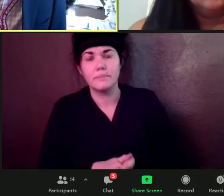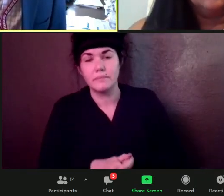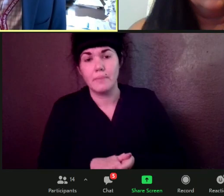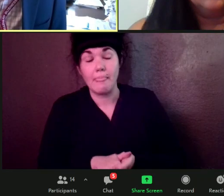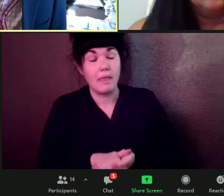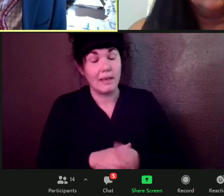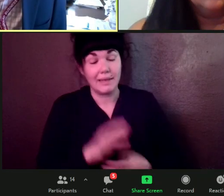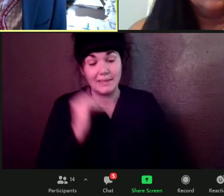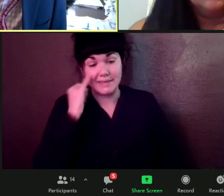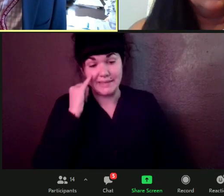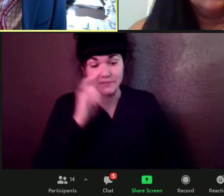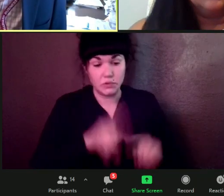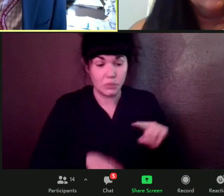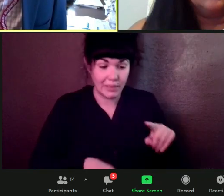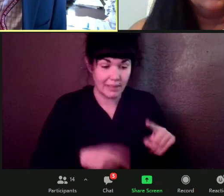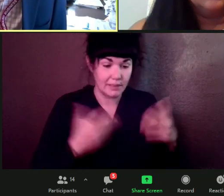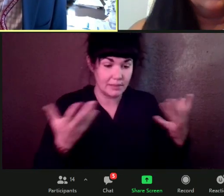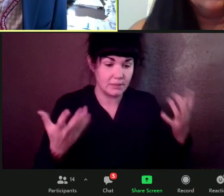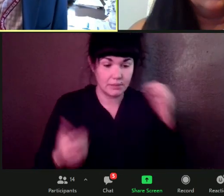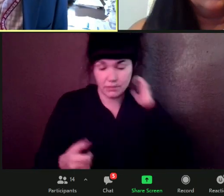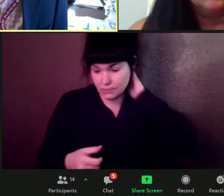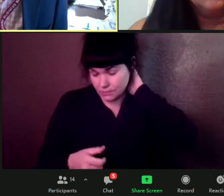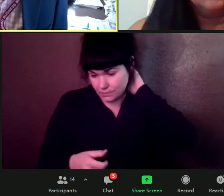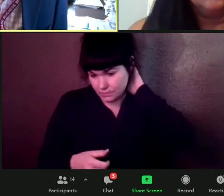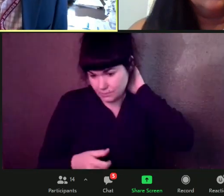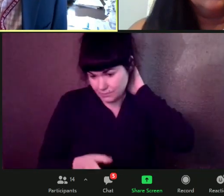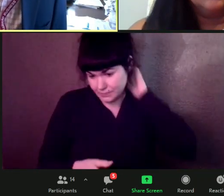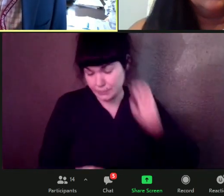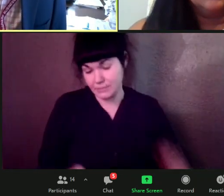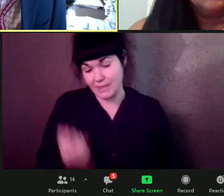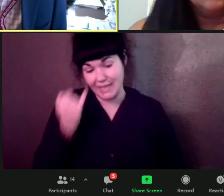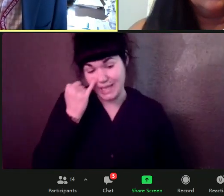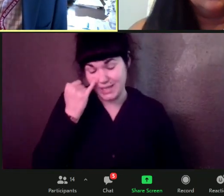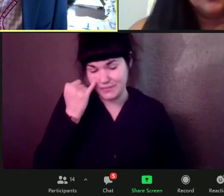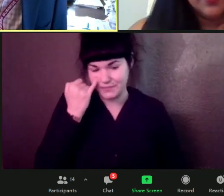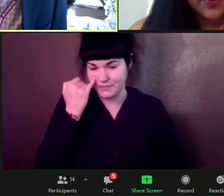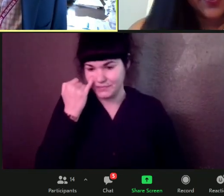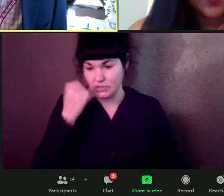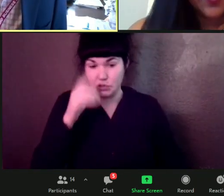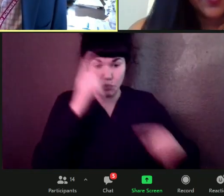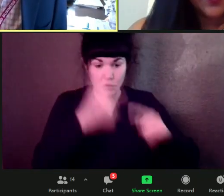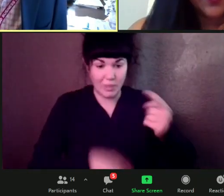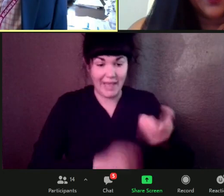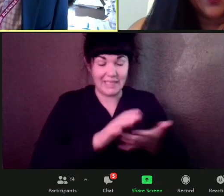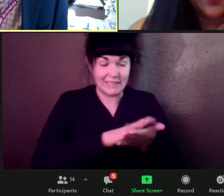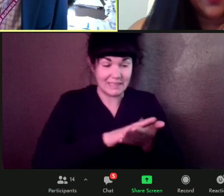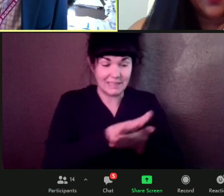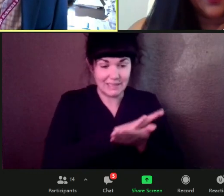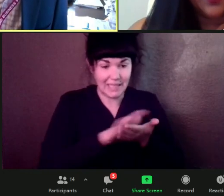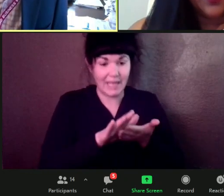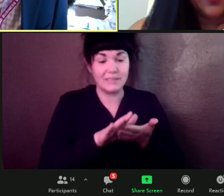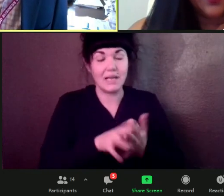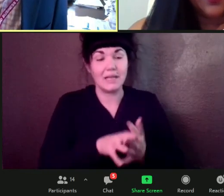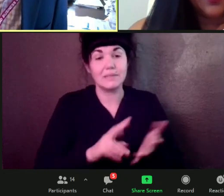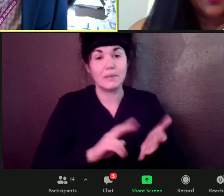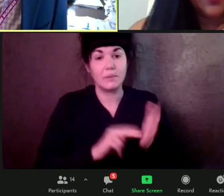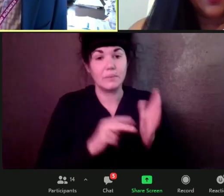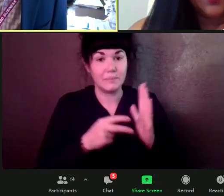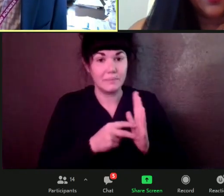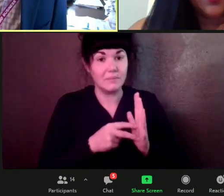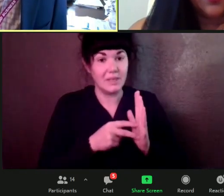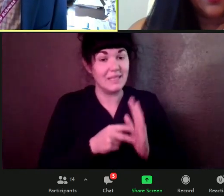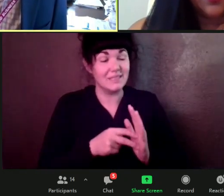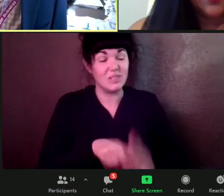have to, you, that are not amenable to being sanitized, um, have to be, have to be